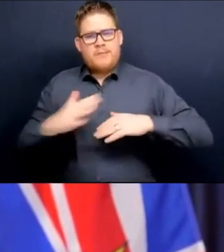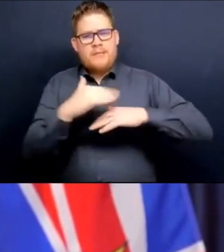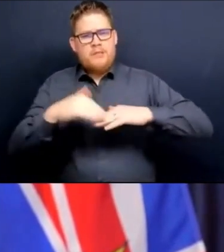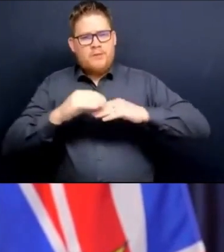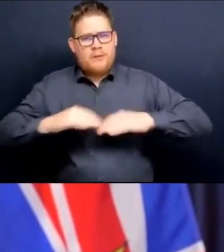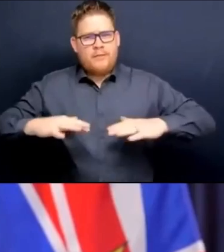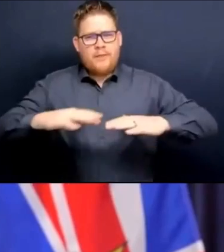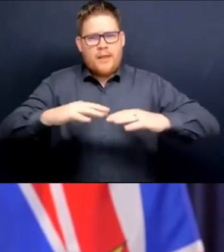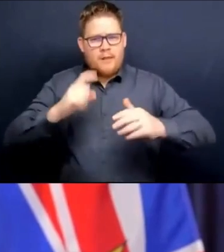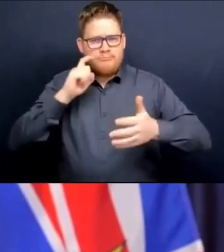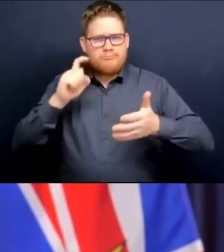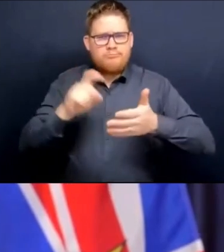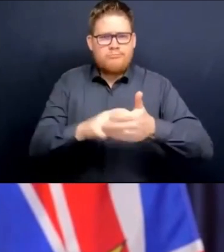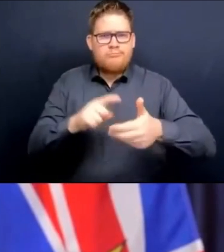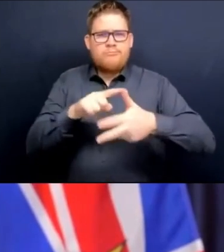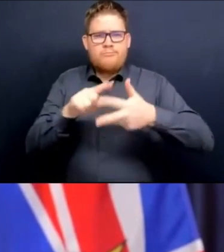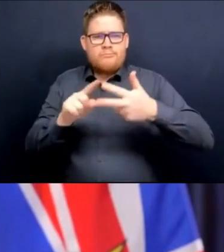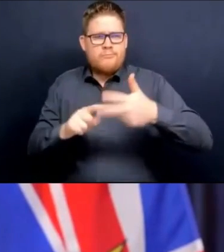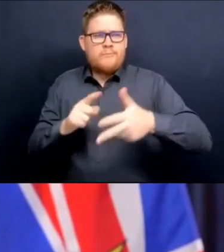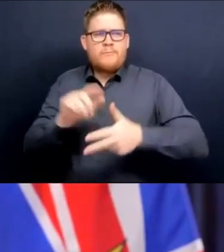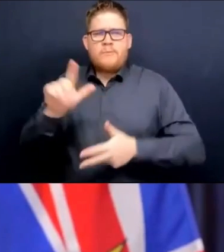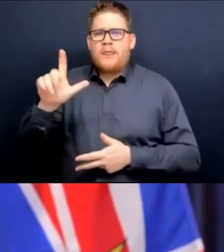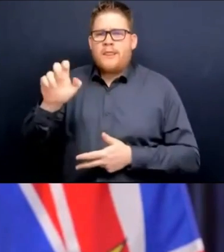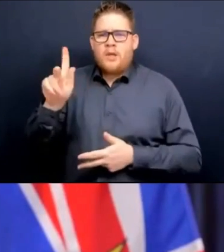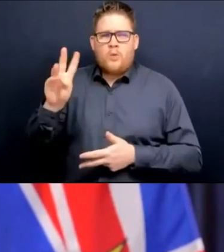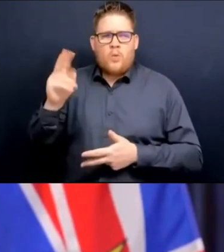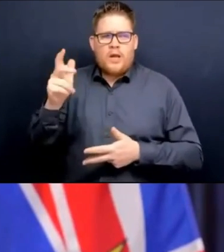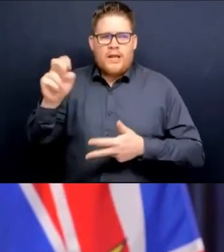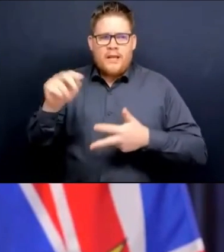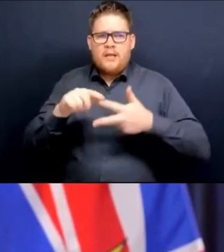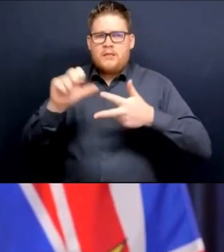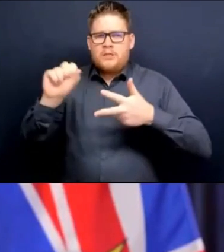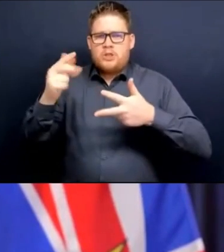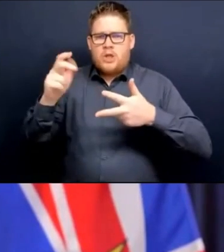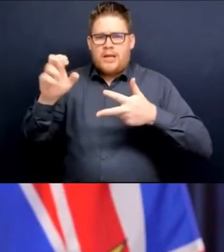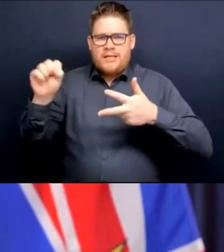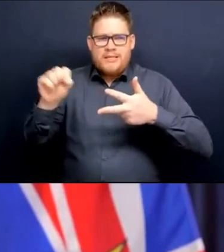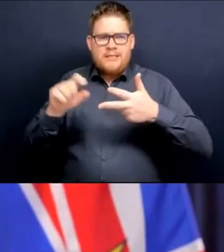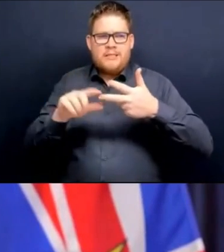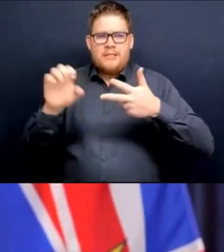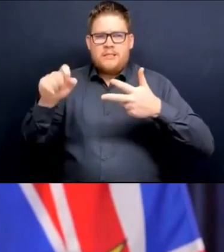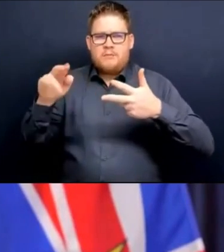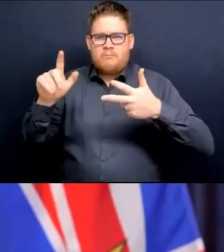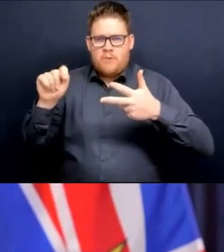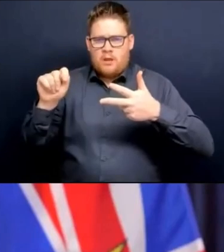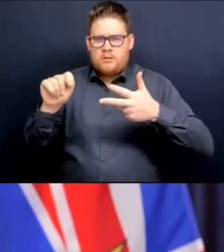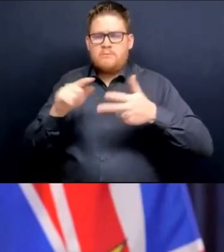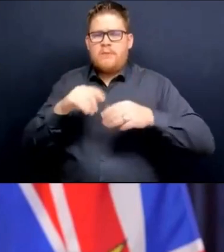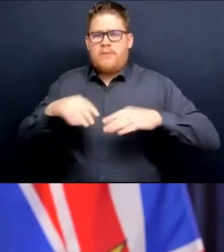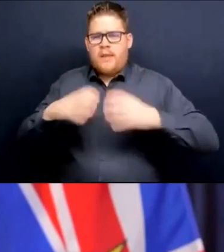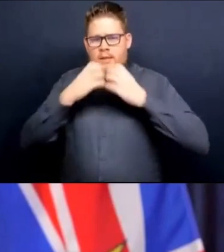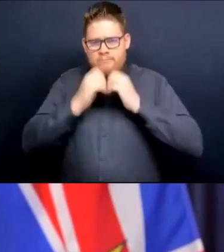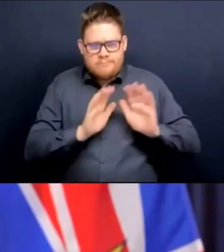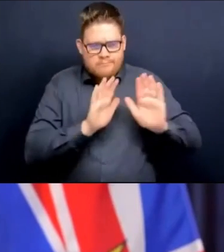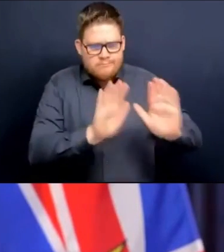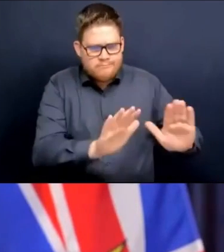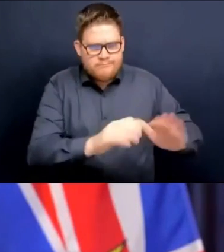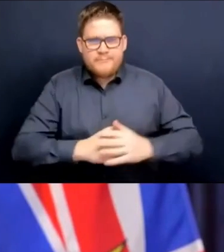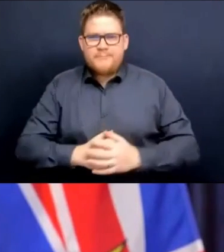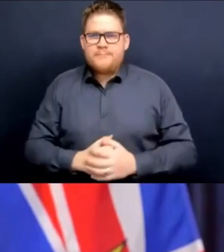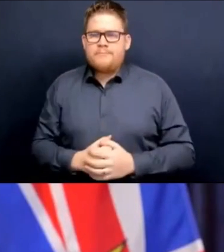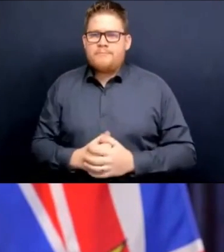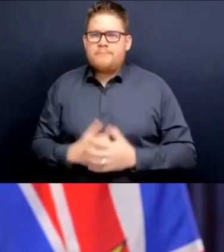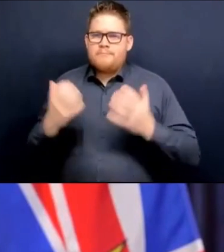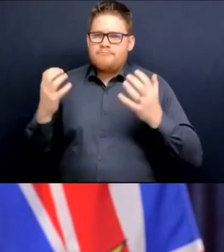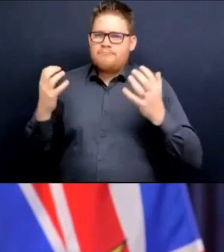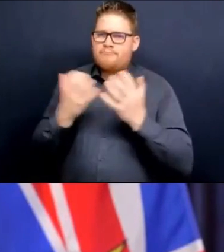people, the Esquimalt and Songhees First Nation. And I'm not surprising anyone by saying the past two years has been a burden on